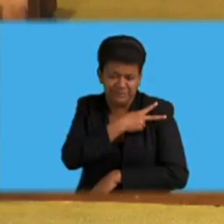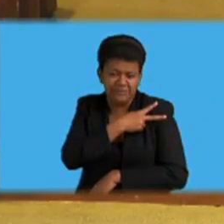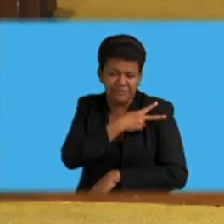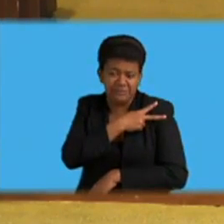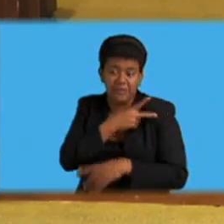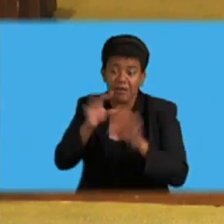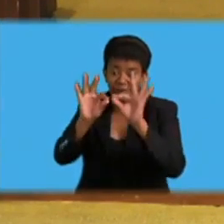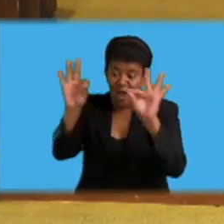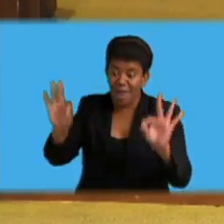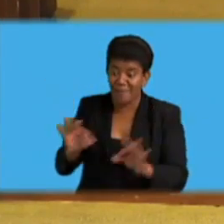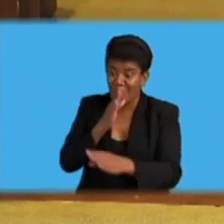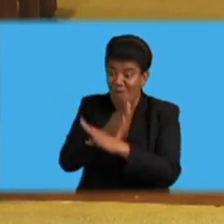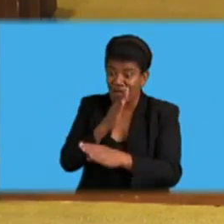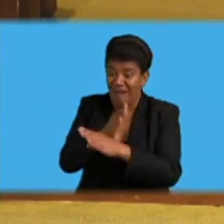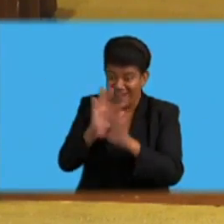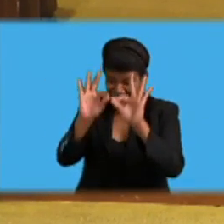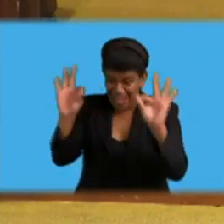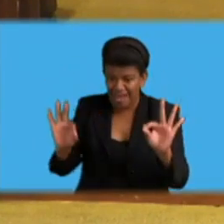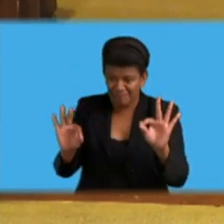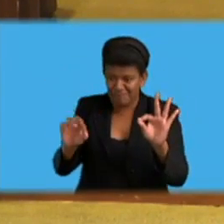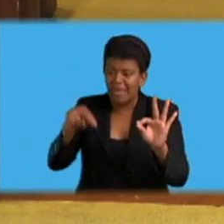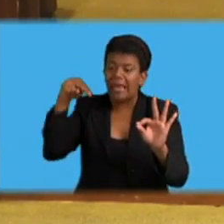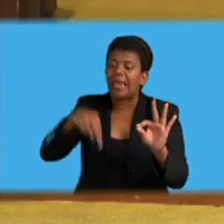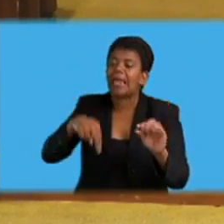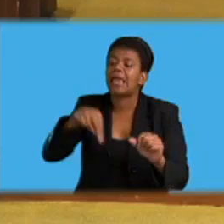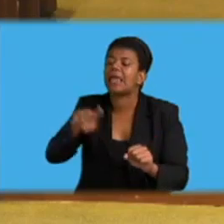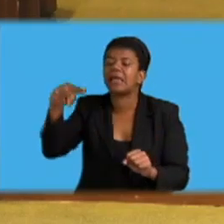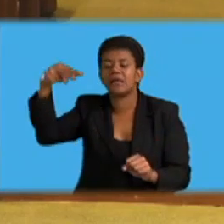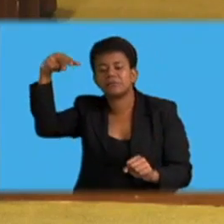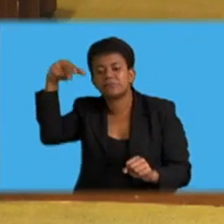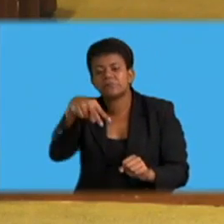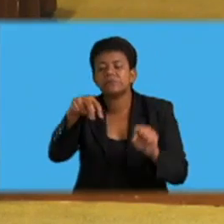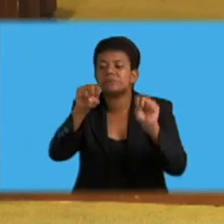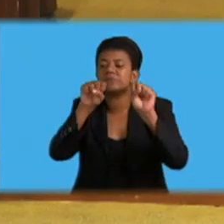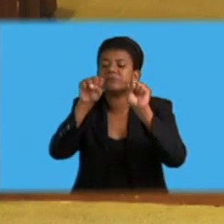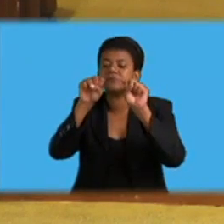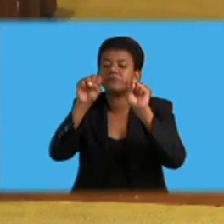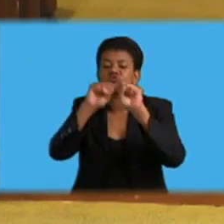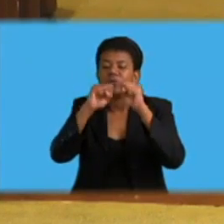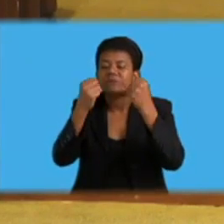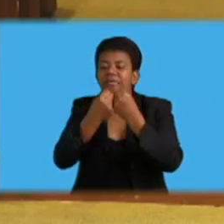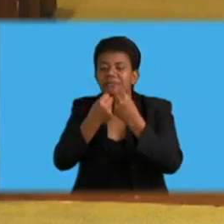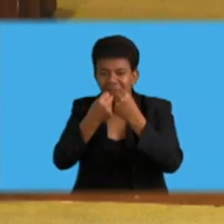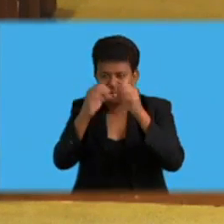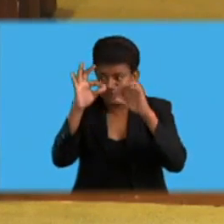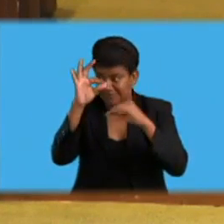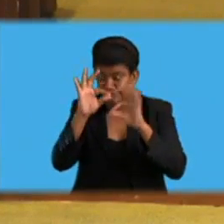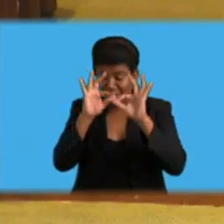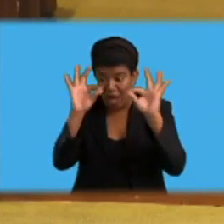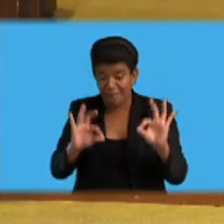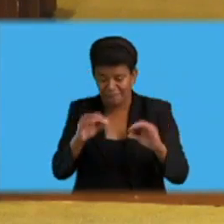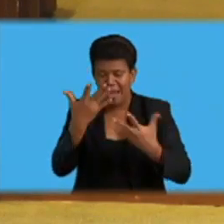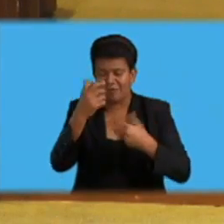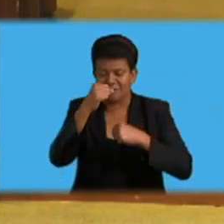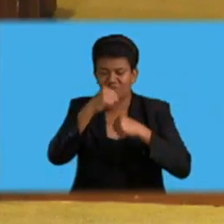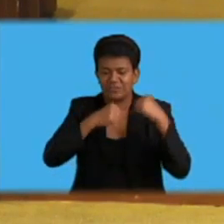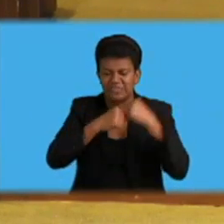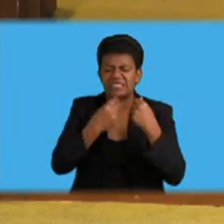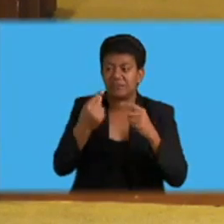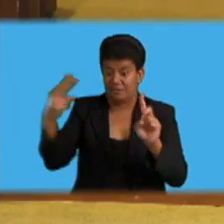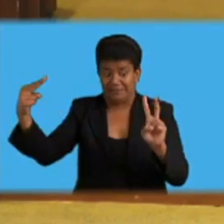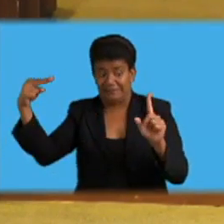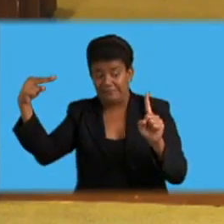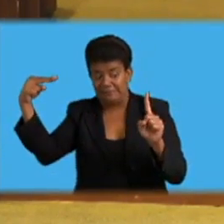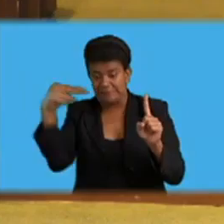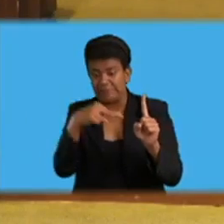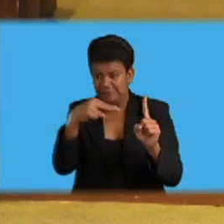also look at it from a sociological framework and understand that laws, penalties